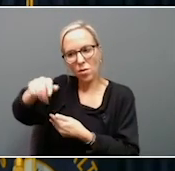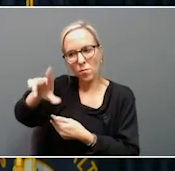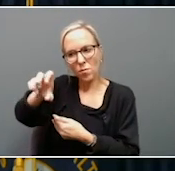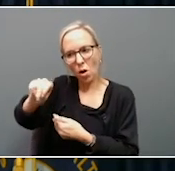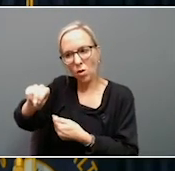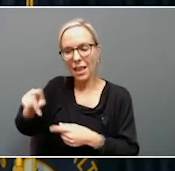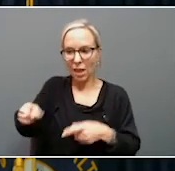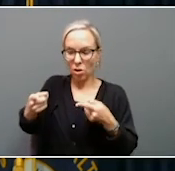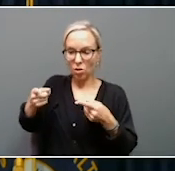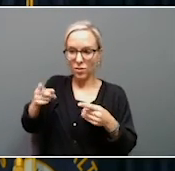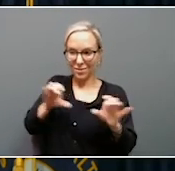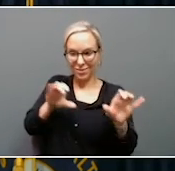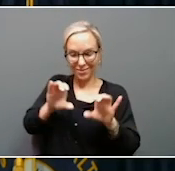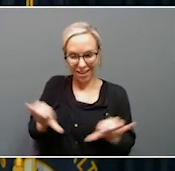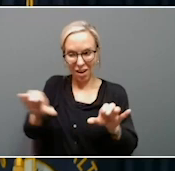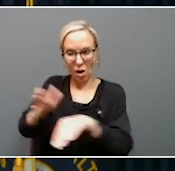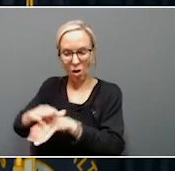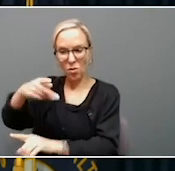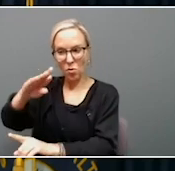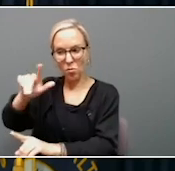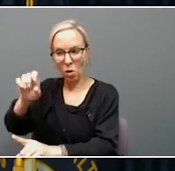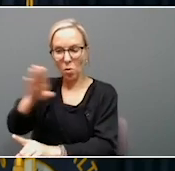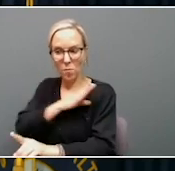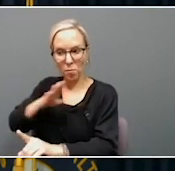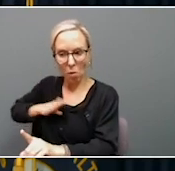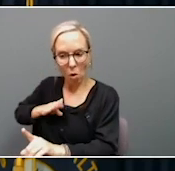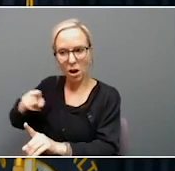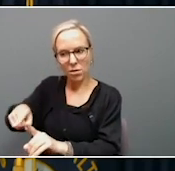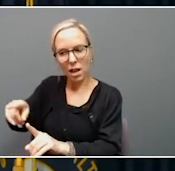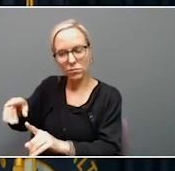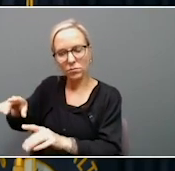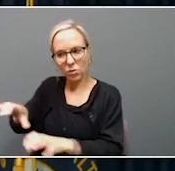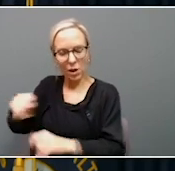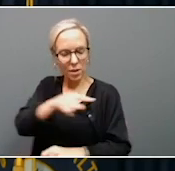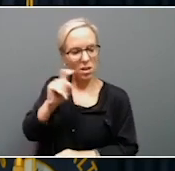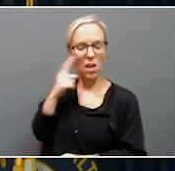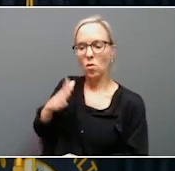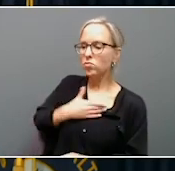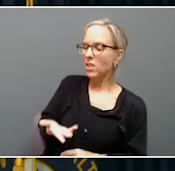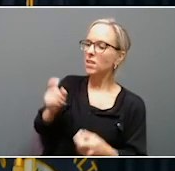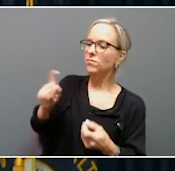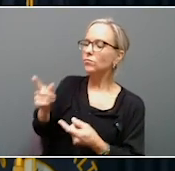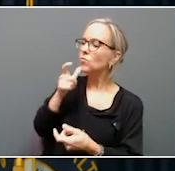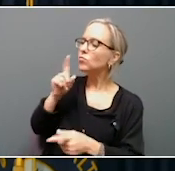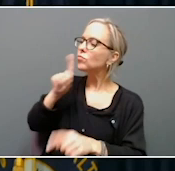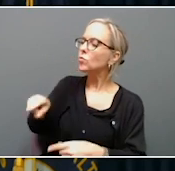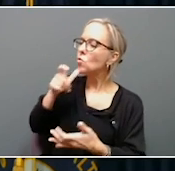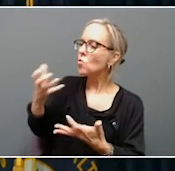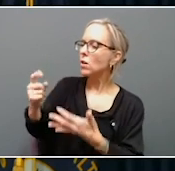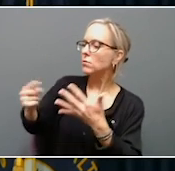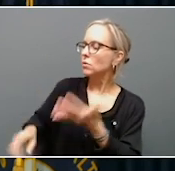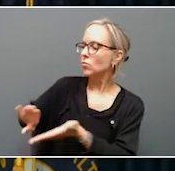board as well if he was able to remove people at will. And it'd be nice for an attorney general to have investigated